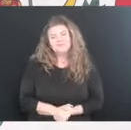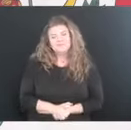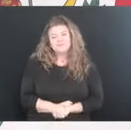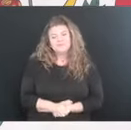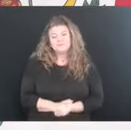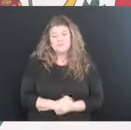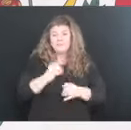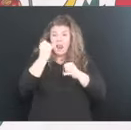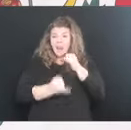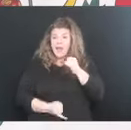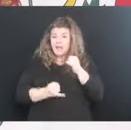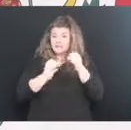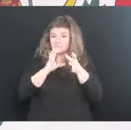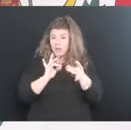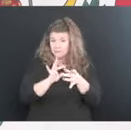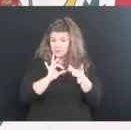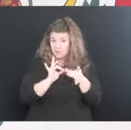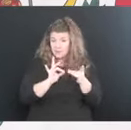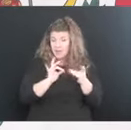the last thing I've got